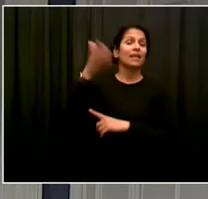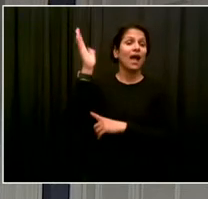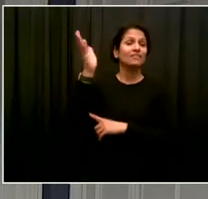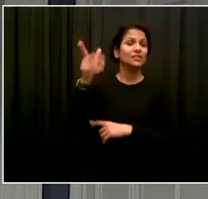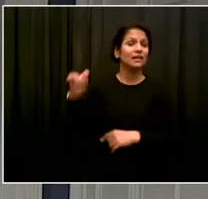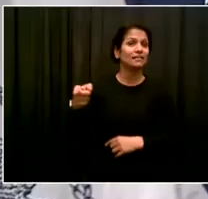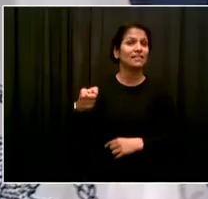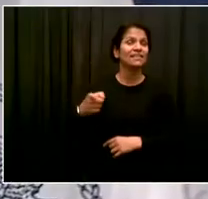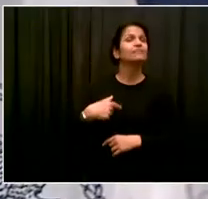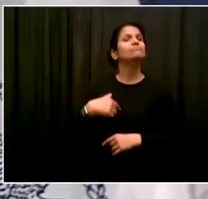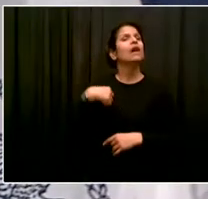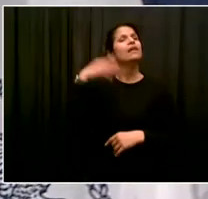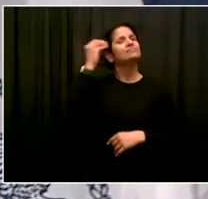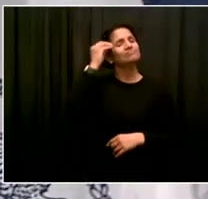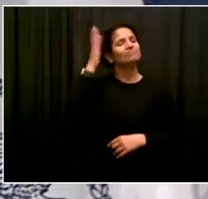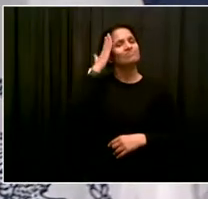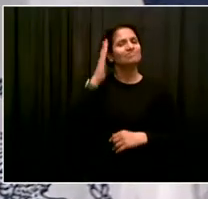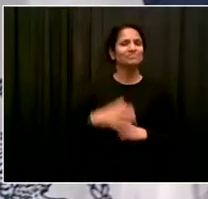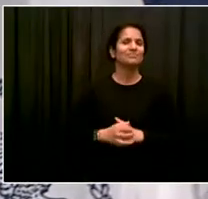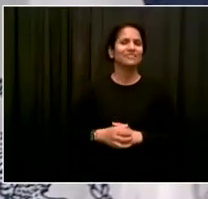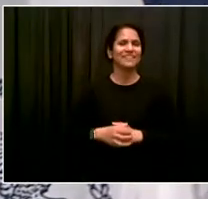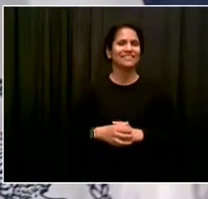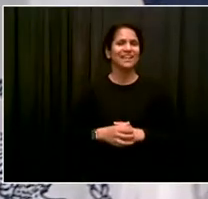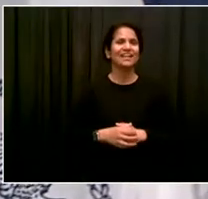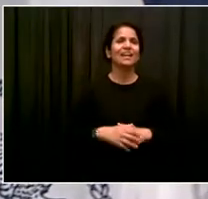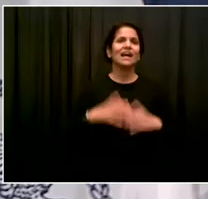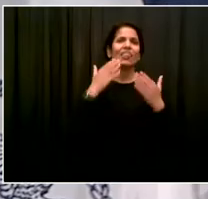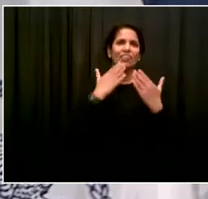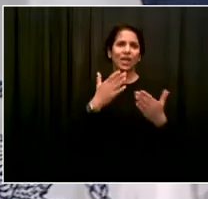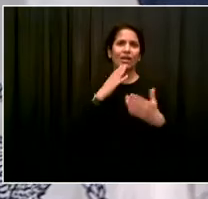it's lessened all of you as well. Thank you. Take care, everyone.